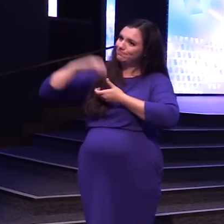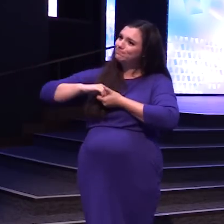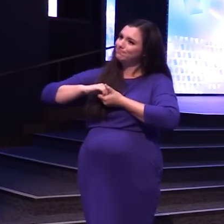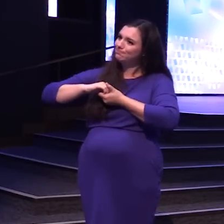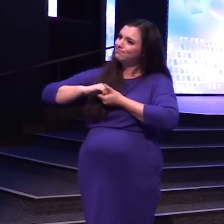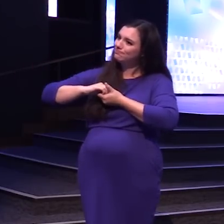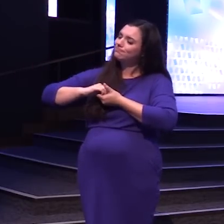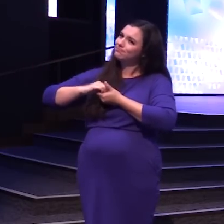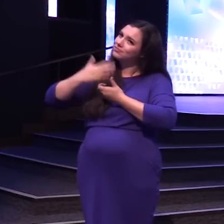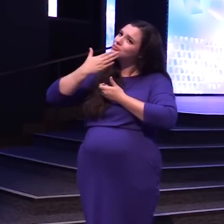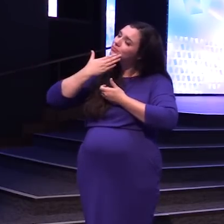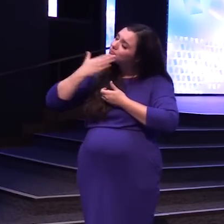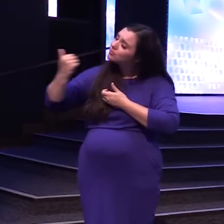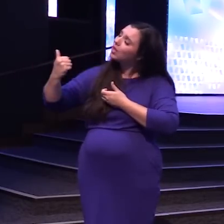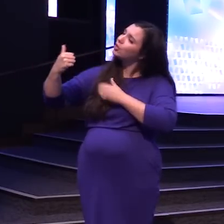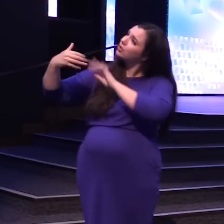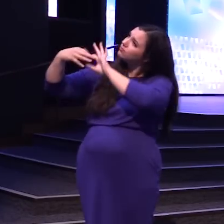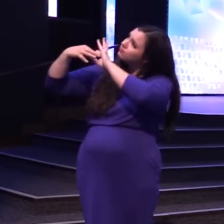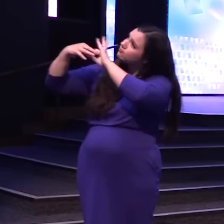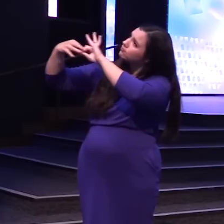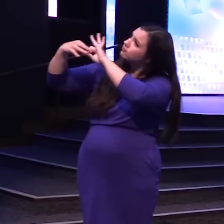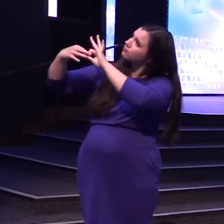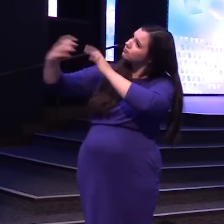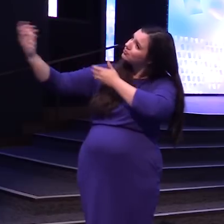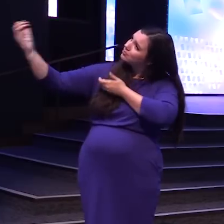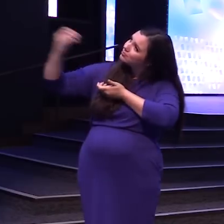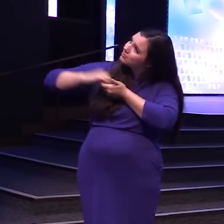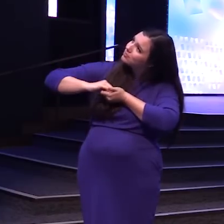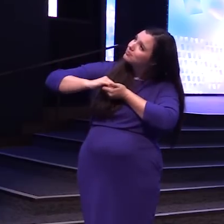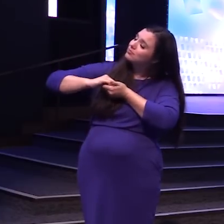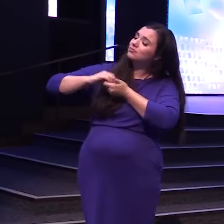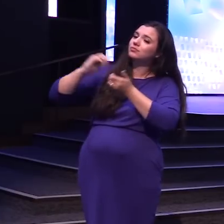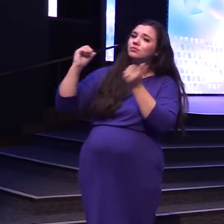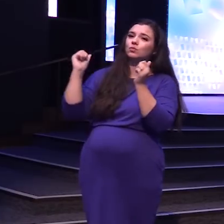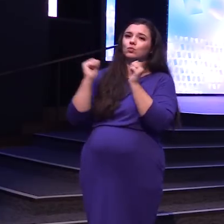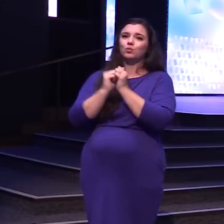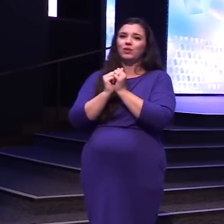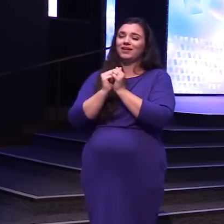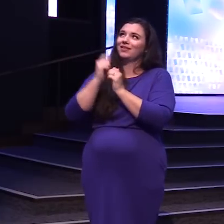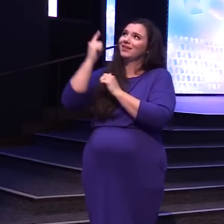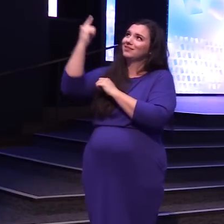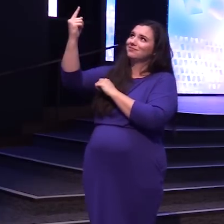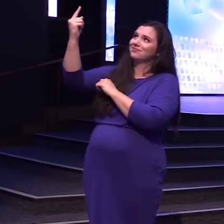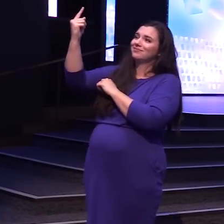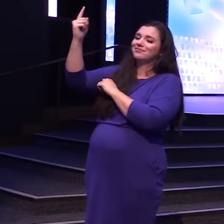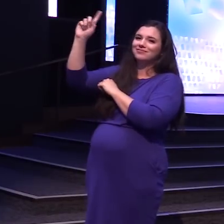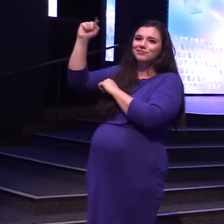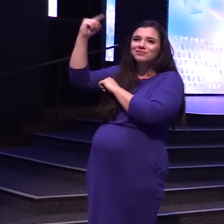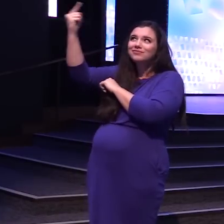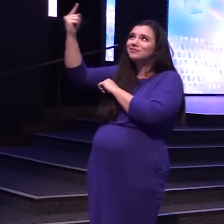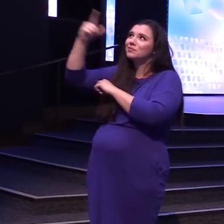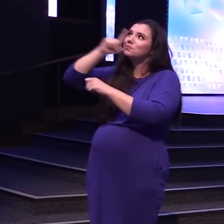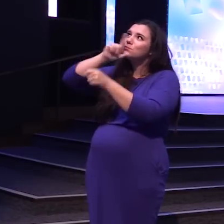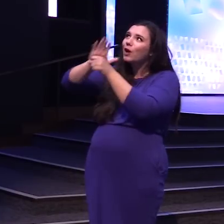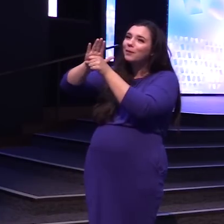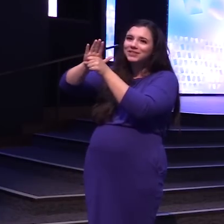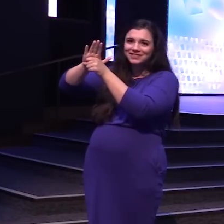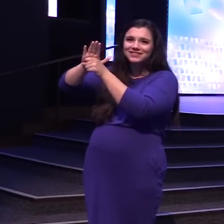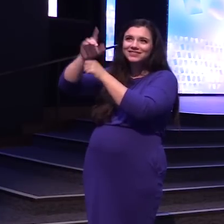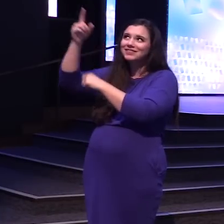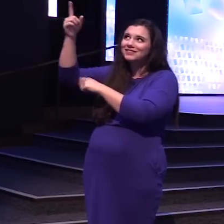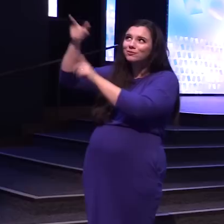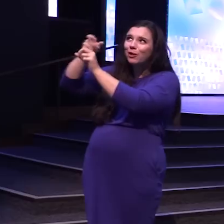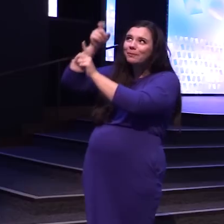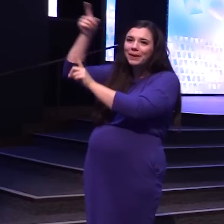It's better That we partner With the One who Promised it In the first place